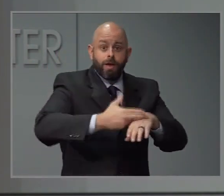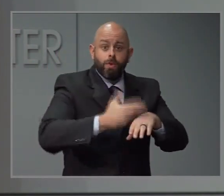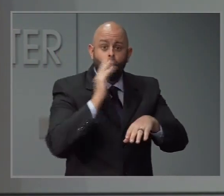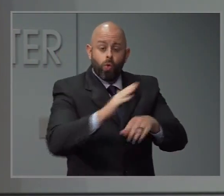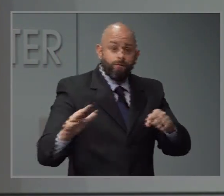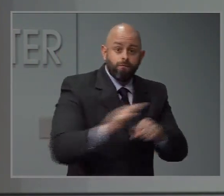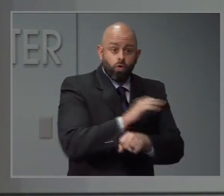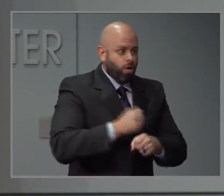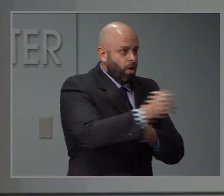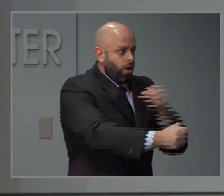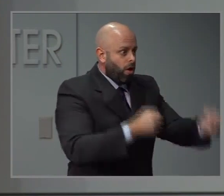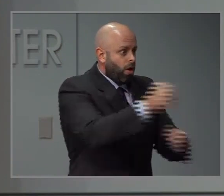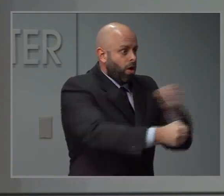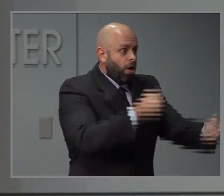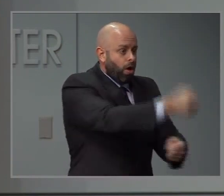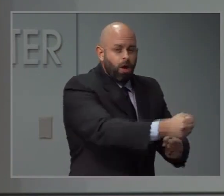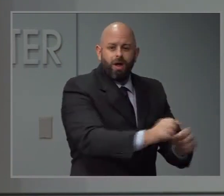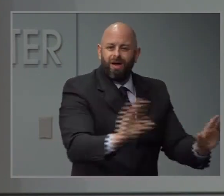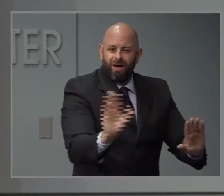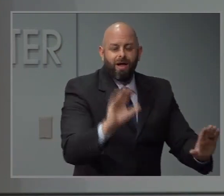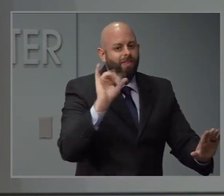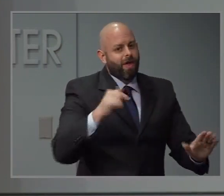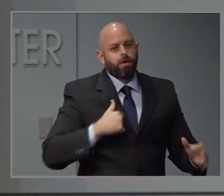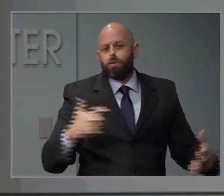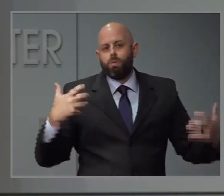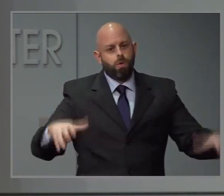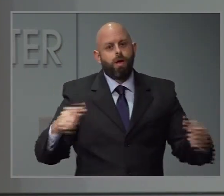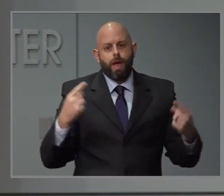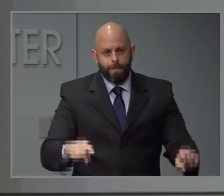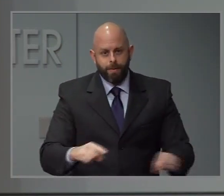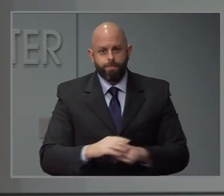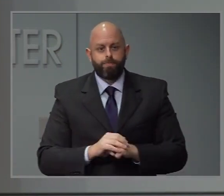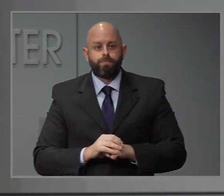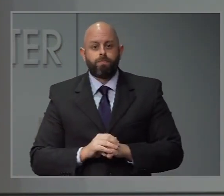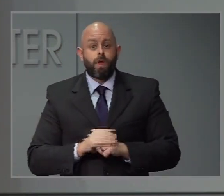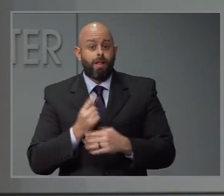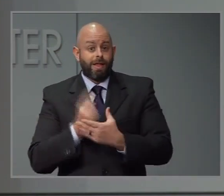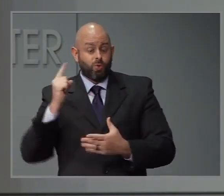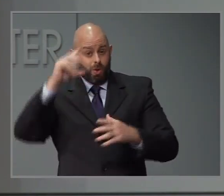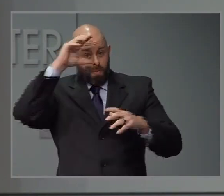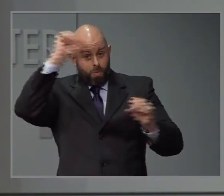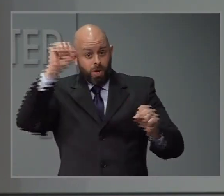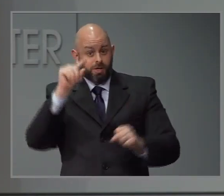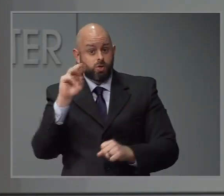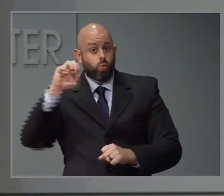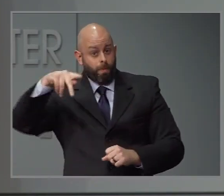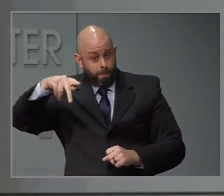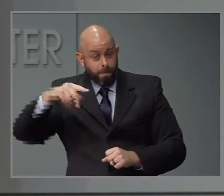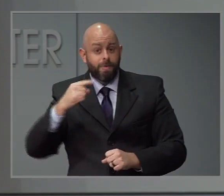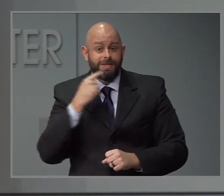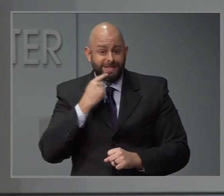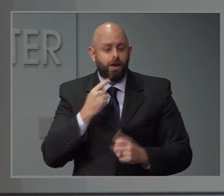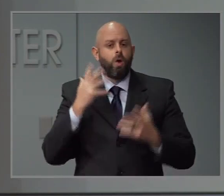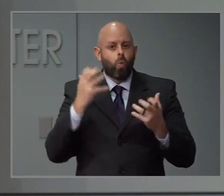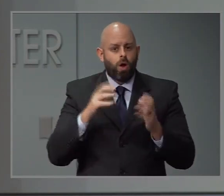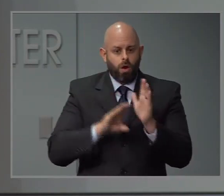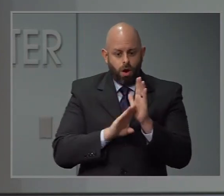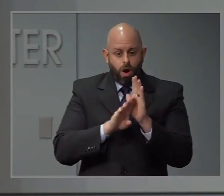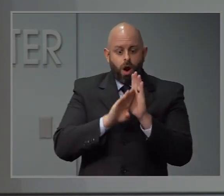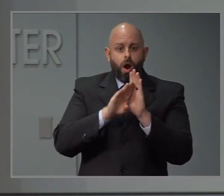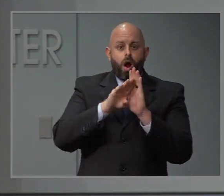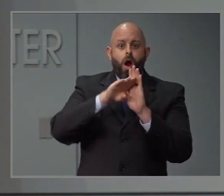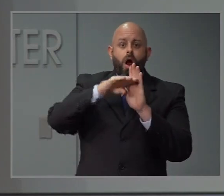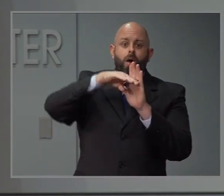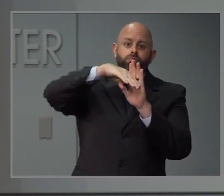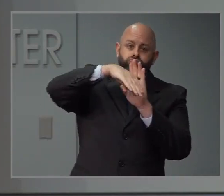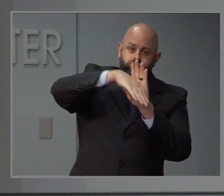downward. And that is the guidance that the White House put out last week as well. Right. They said downward trajectory of cases, downward